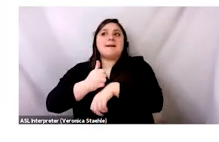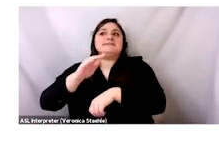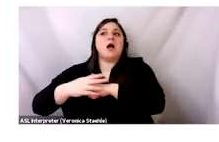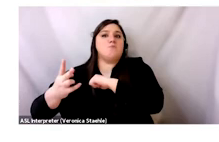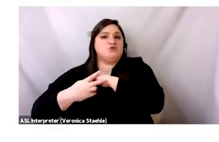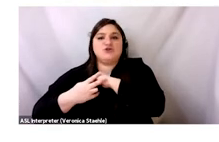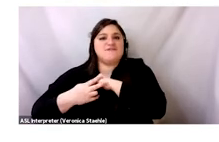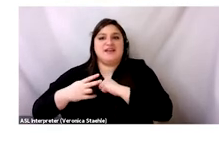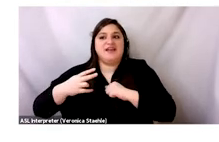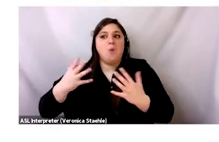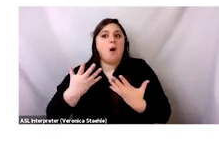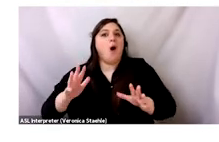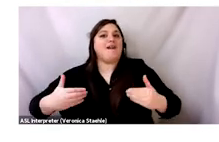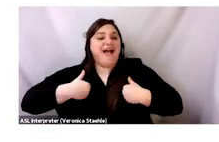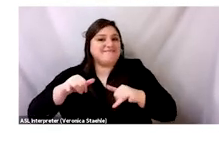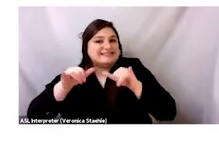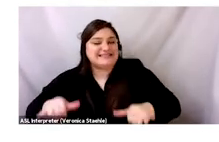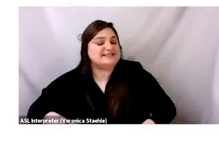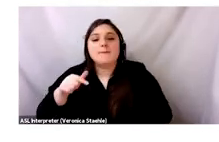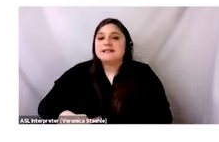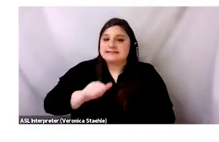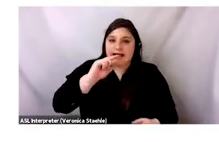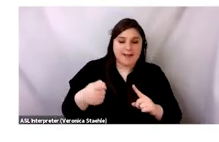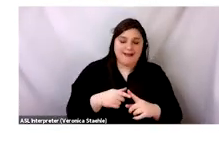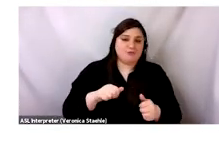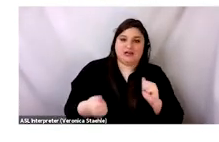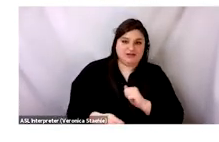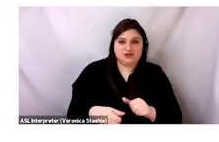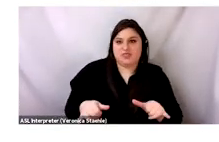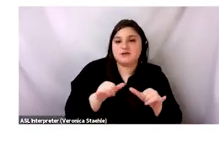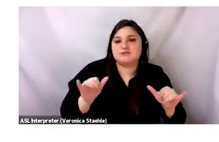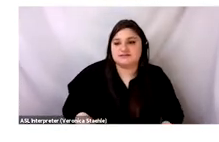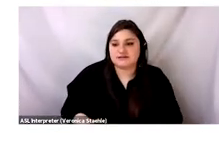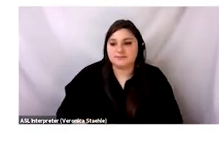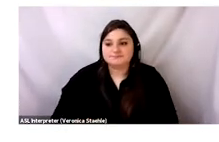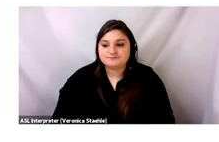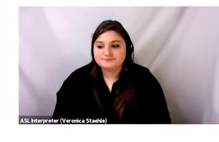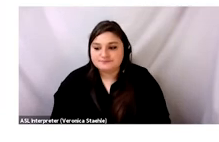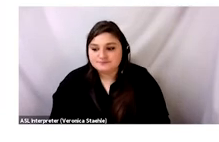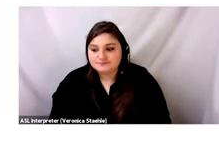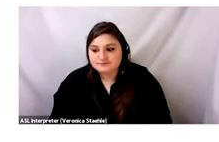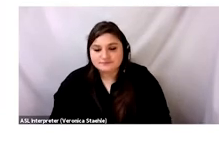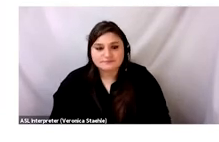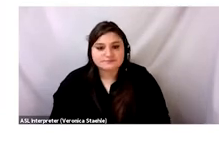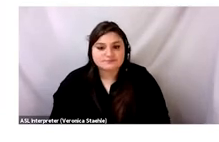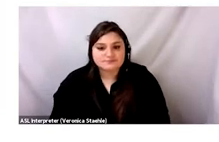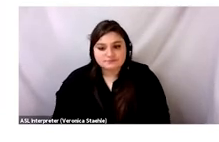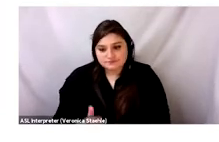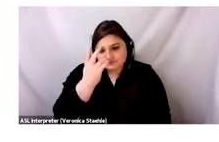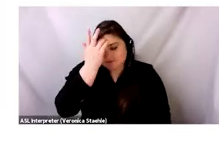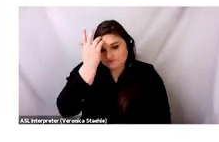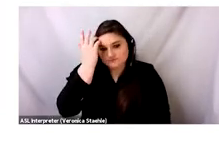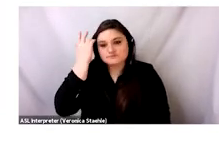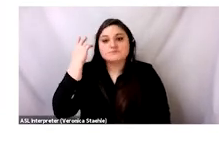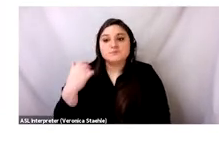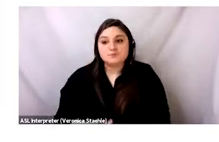ideology is about preservation. It's not about revolution. And as an aside, I do want to mention,